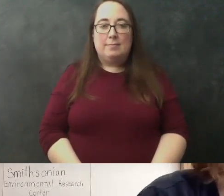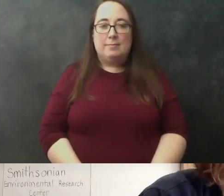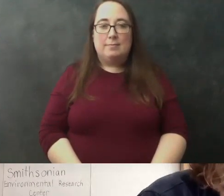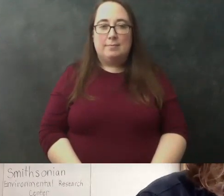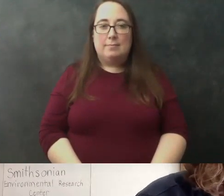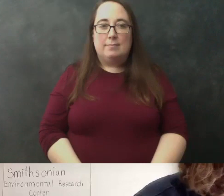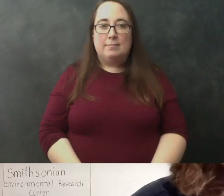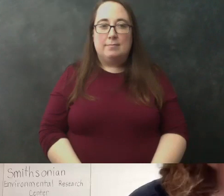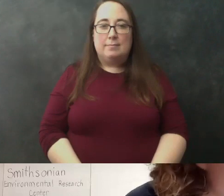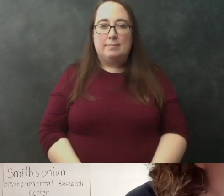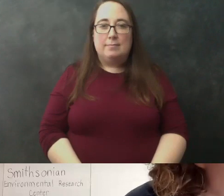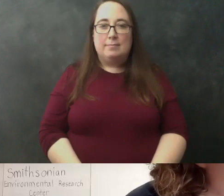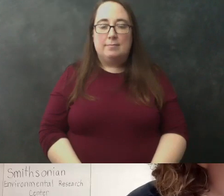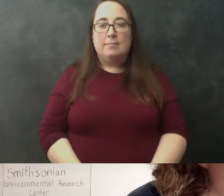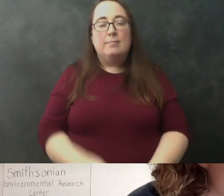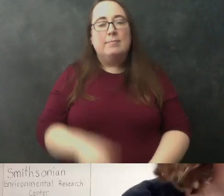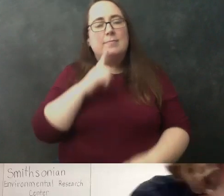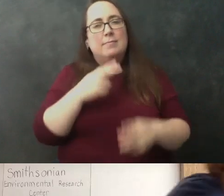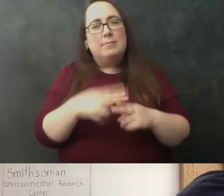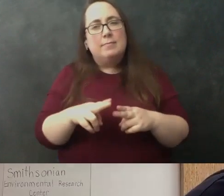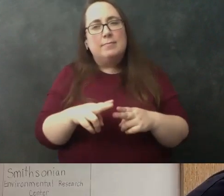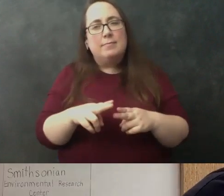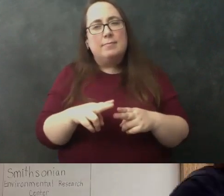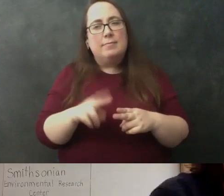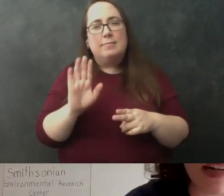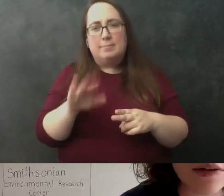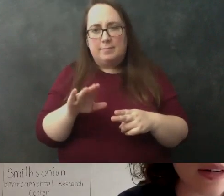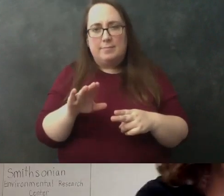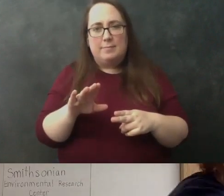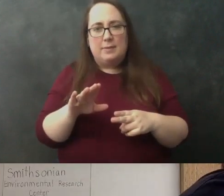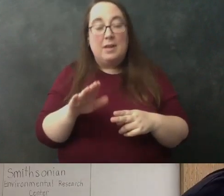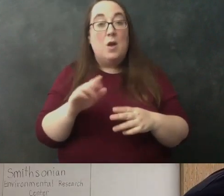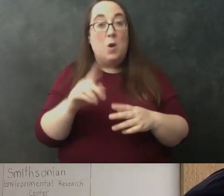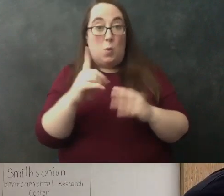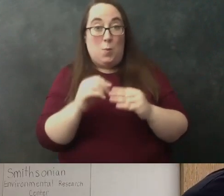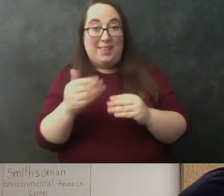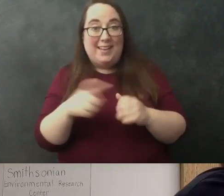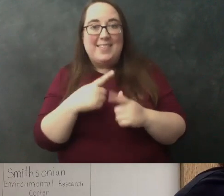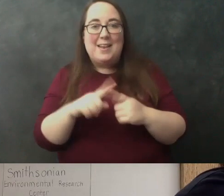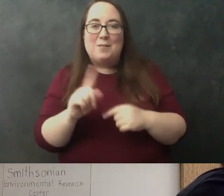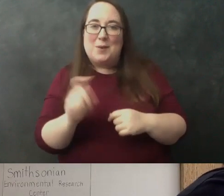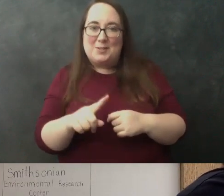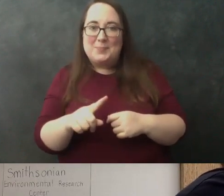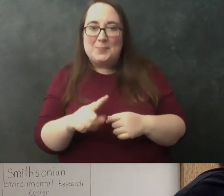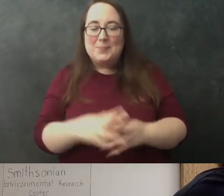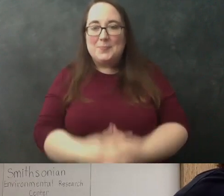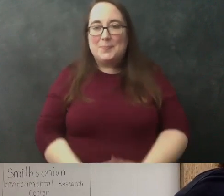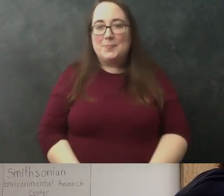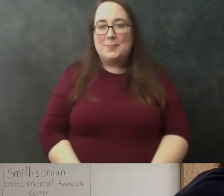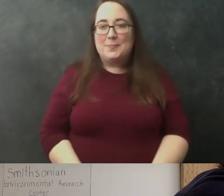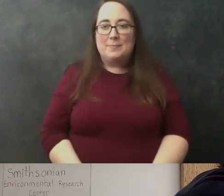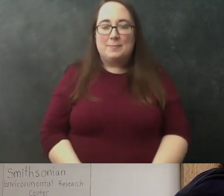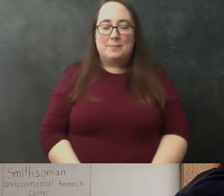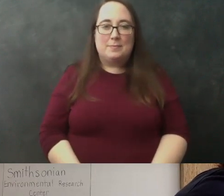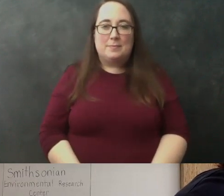really quick why well actually you know what let's do the next thing and i have a question about this and we can i can ask it while we're doing it okay